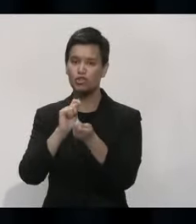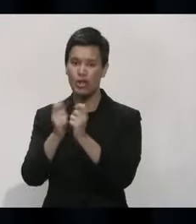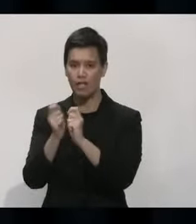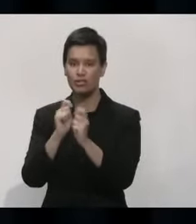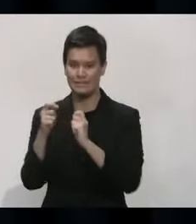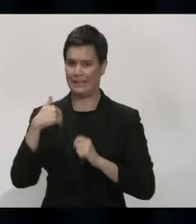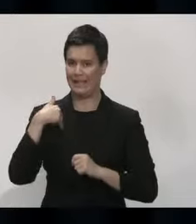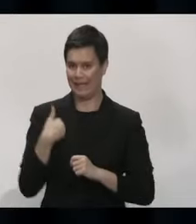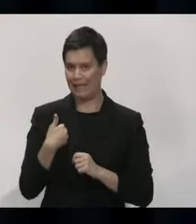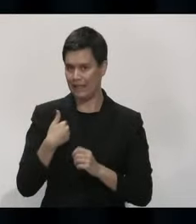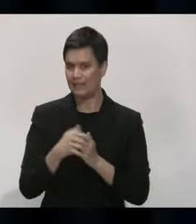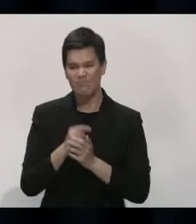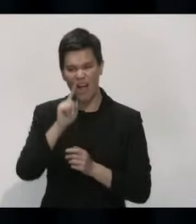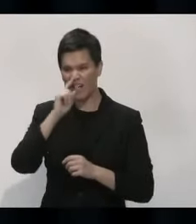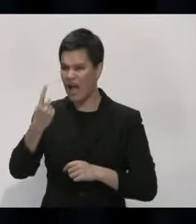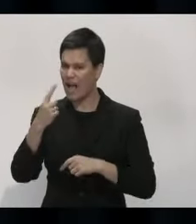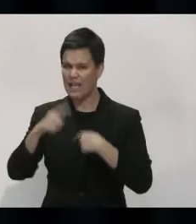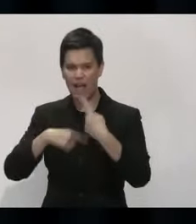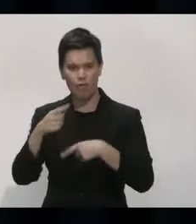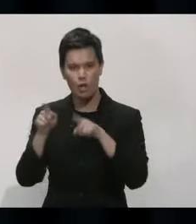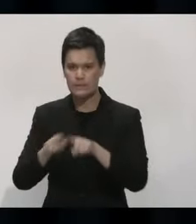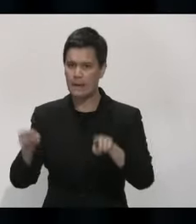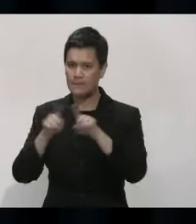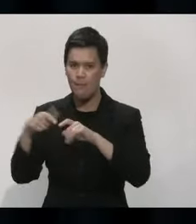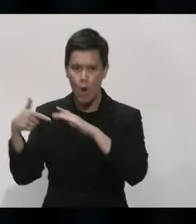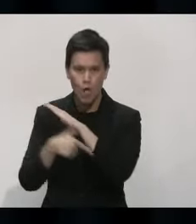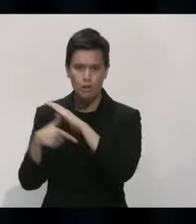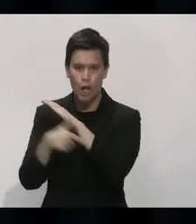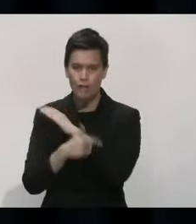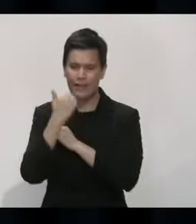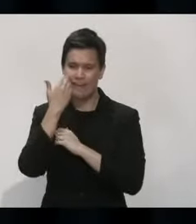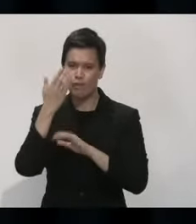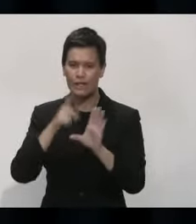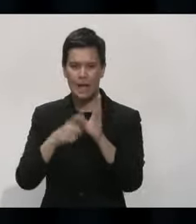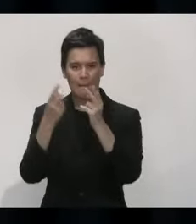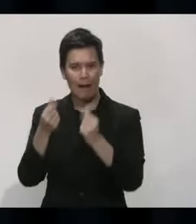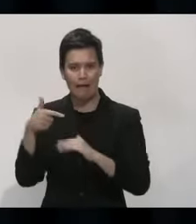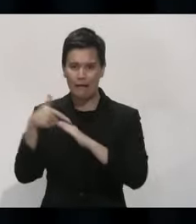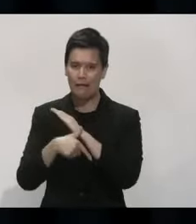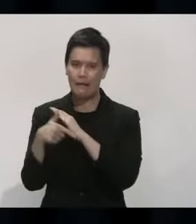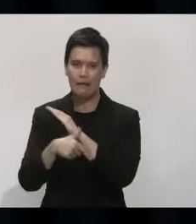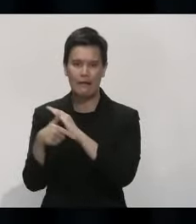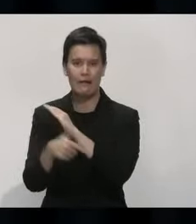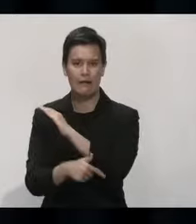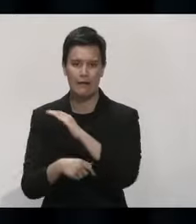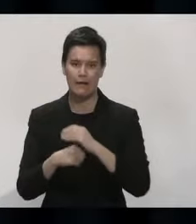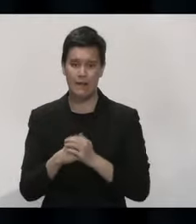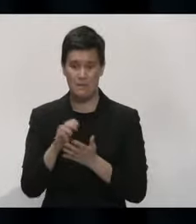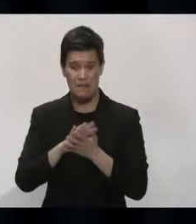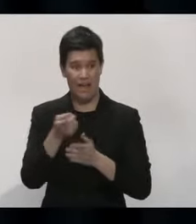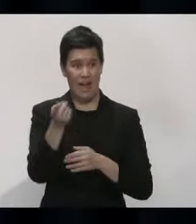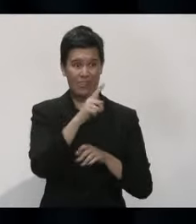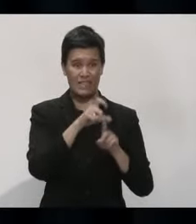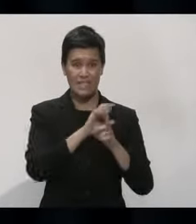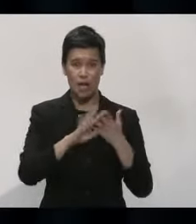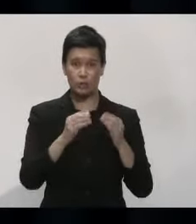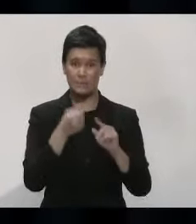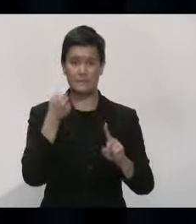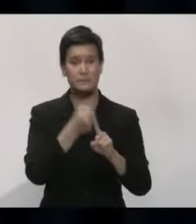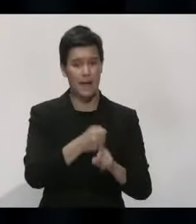Clearly, they can't keep running up the sorts of deficits that they are potentially, you know, to the detriment of other DHBs around the country.